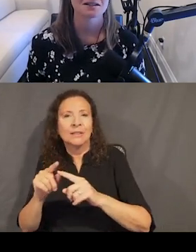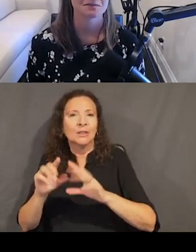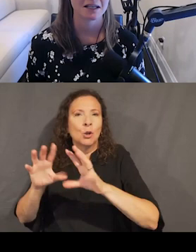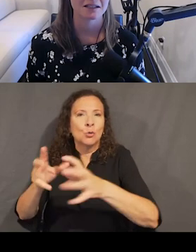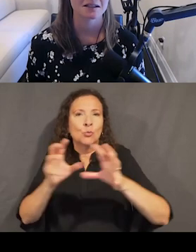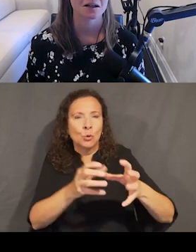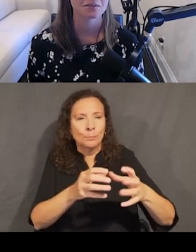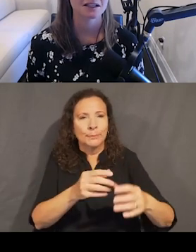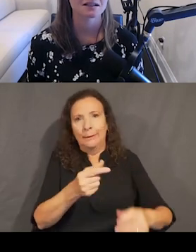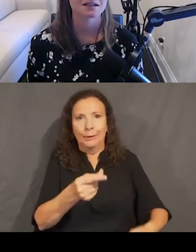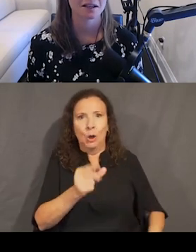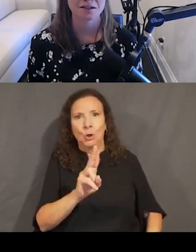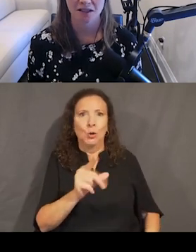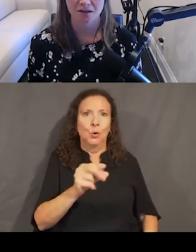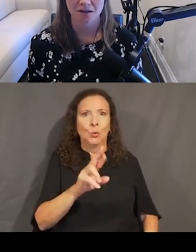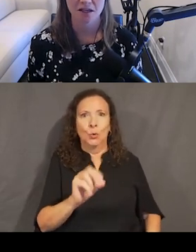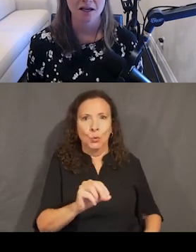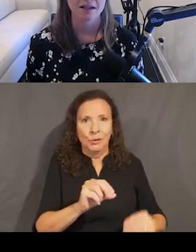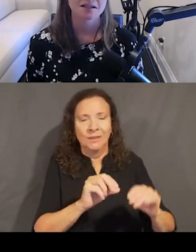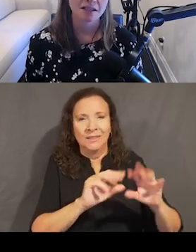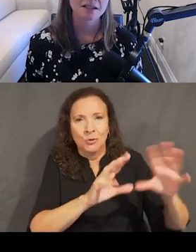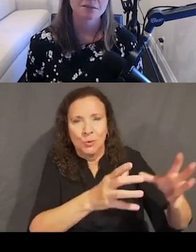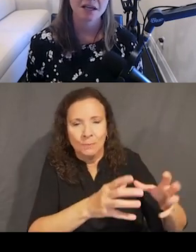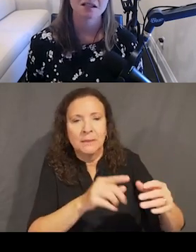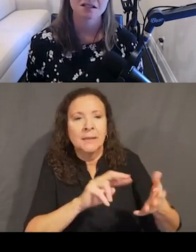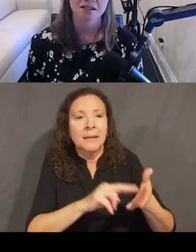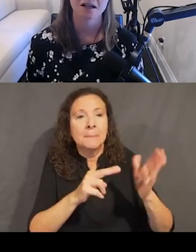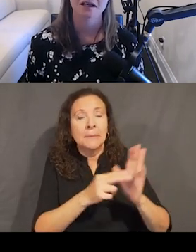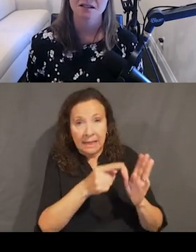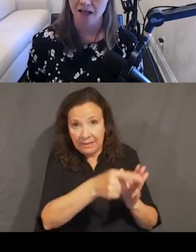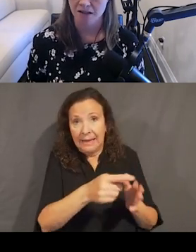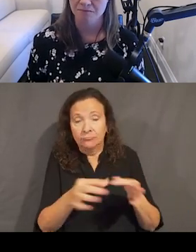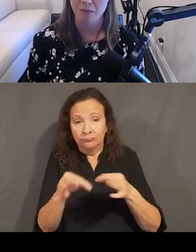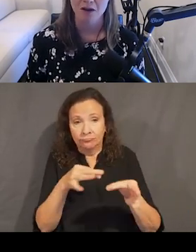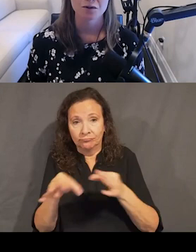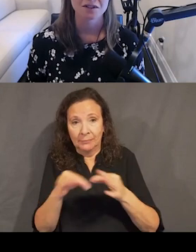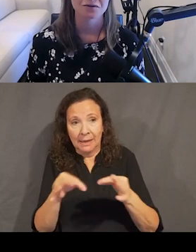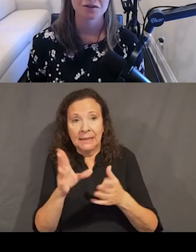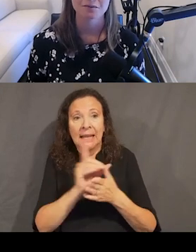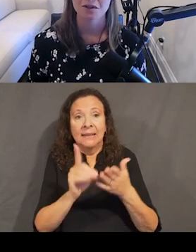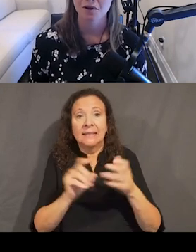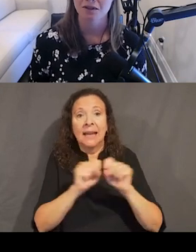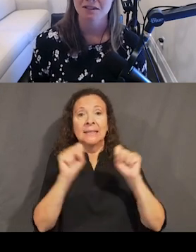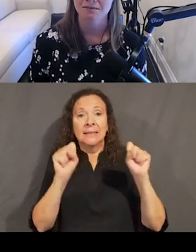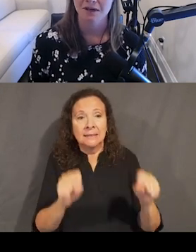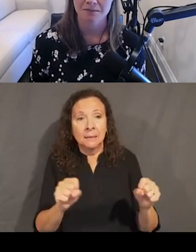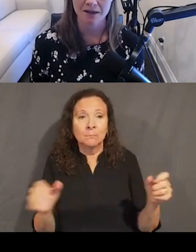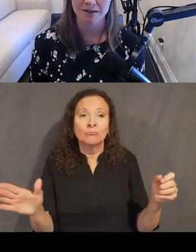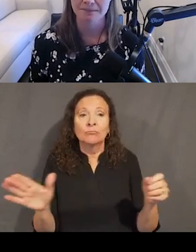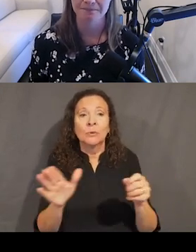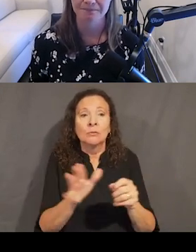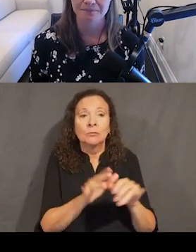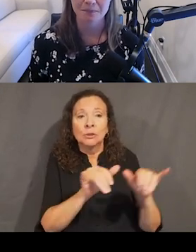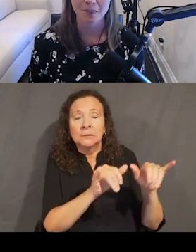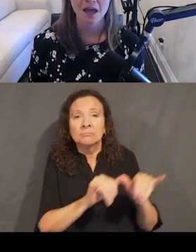a design system is a complete set of standards that's intended to manage design at scale using reusable components and